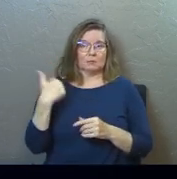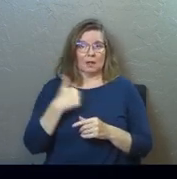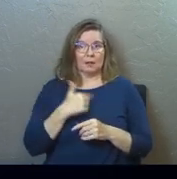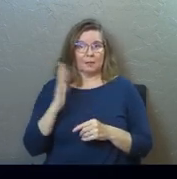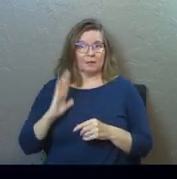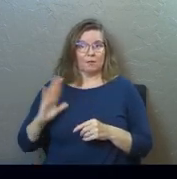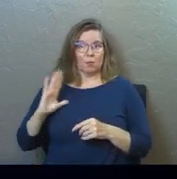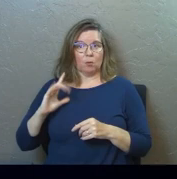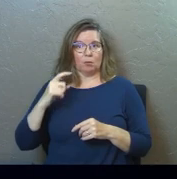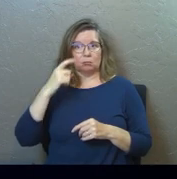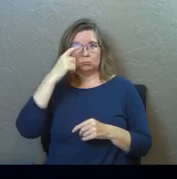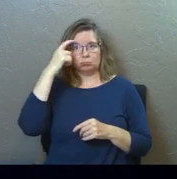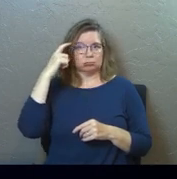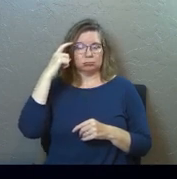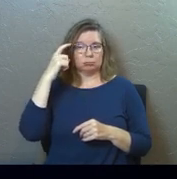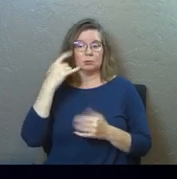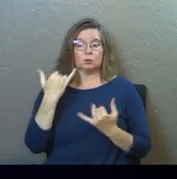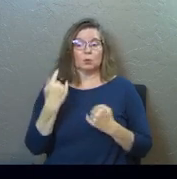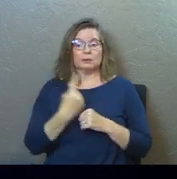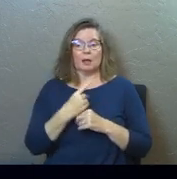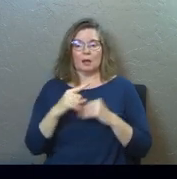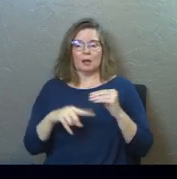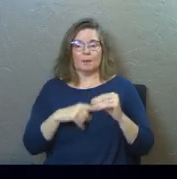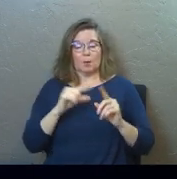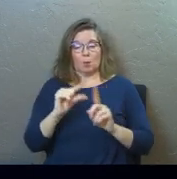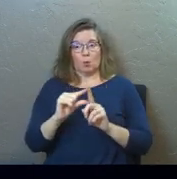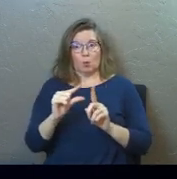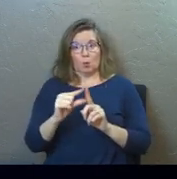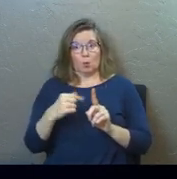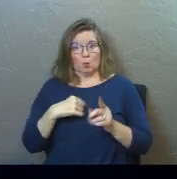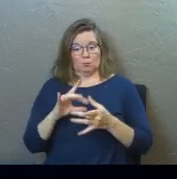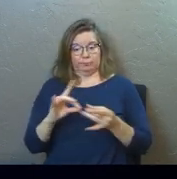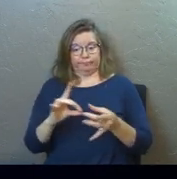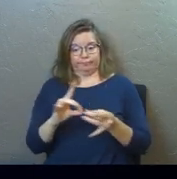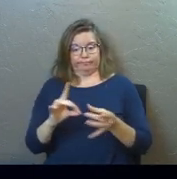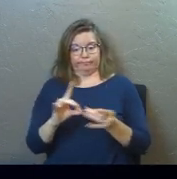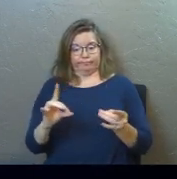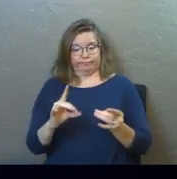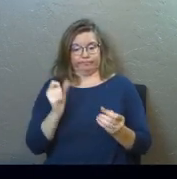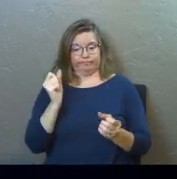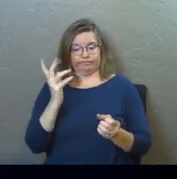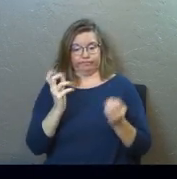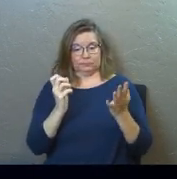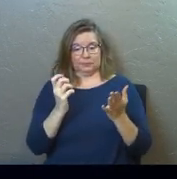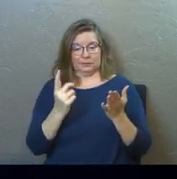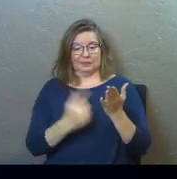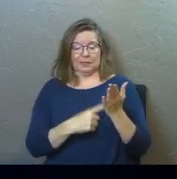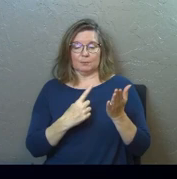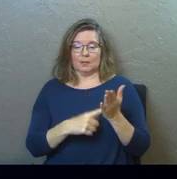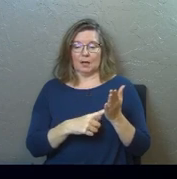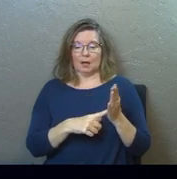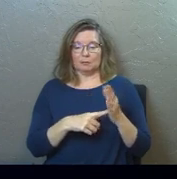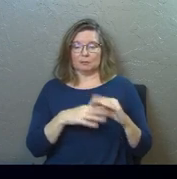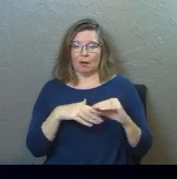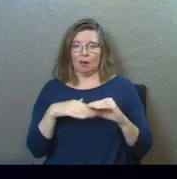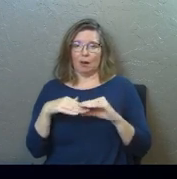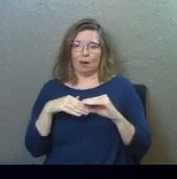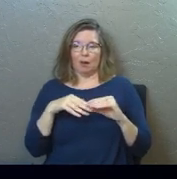to us, and so today is about the words that we speak sometimes loosely, and